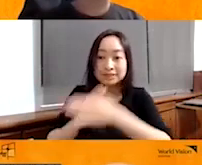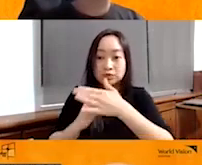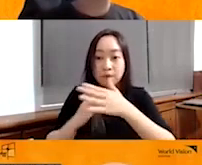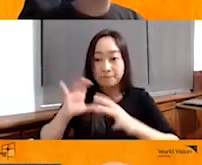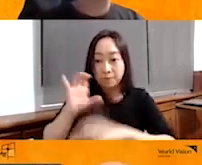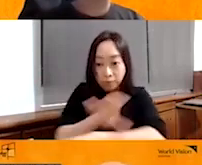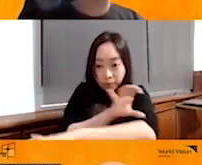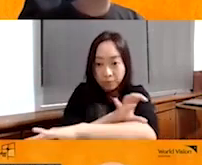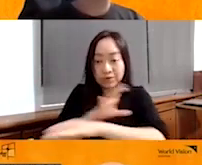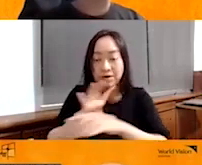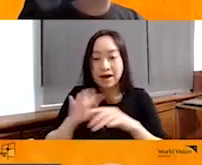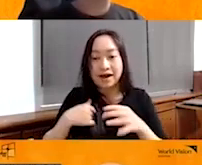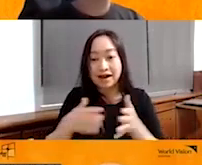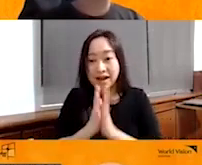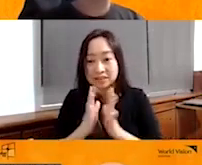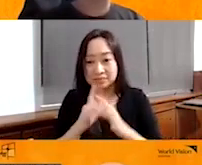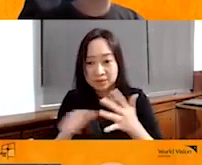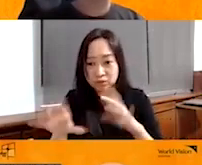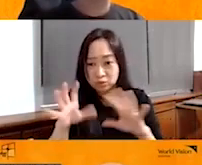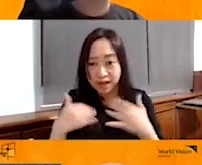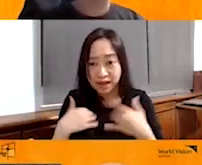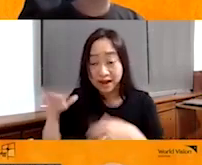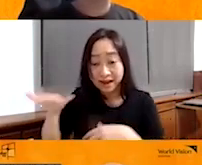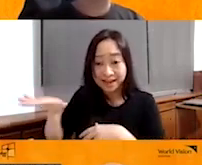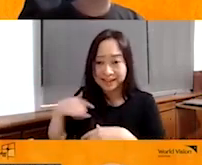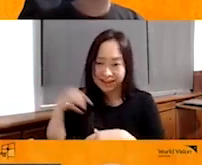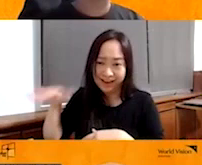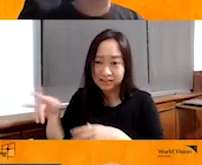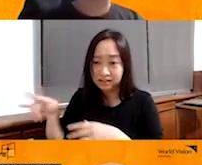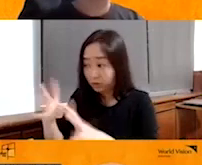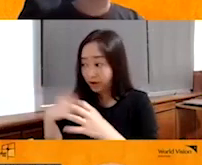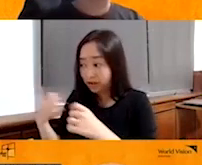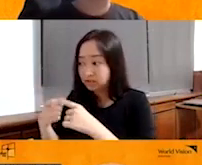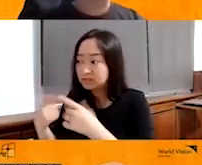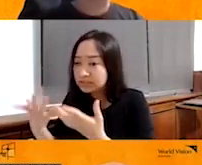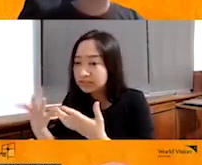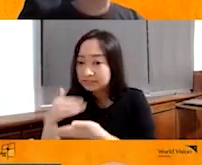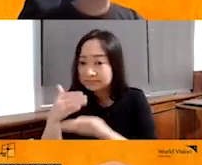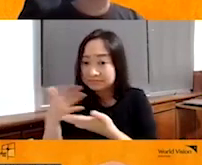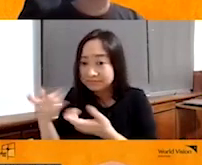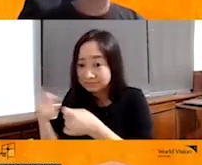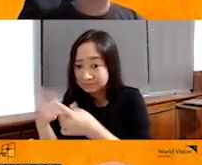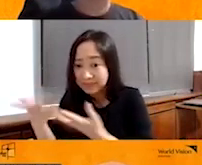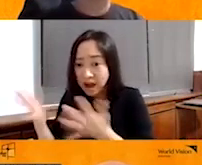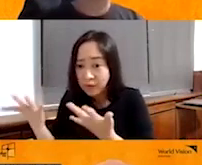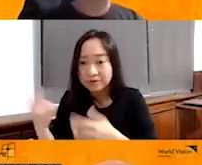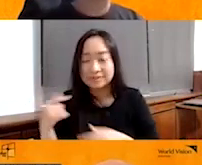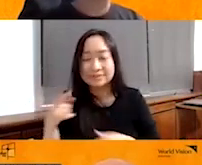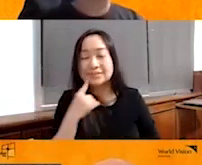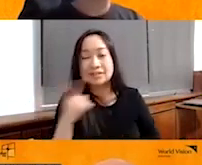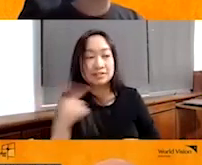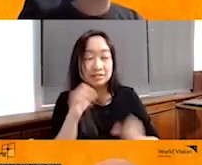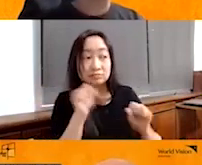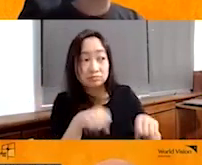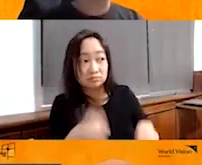ask, but do you have electricity? Because you don't have electricity in the villages. And they mentioned, yeah, in the schools we